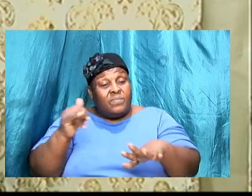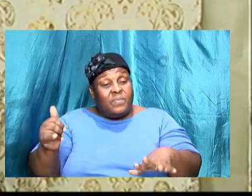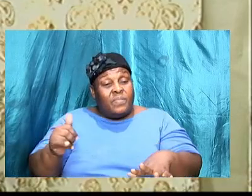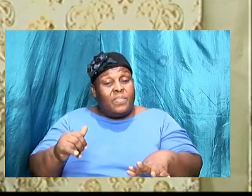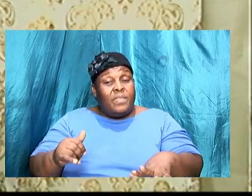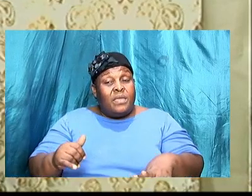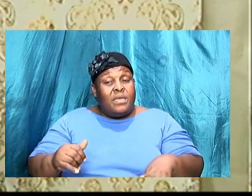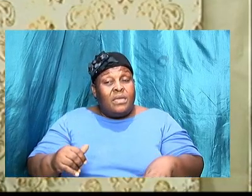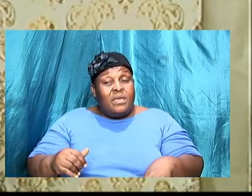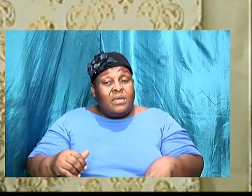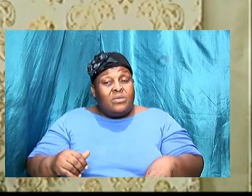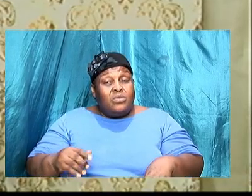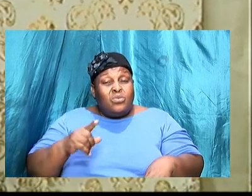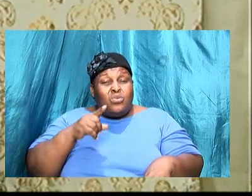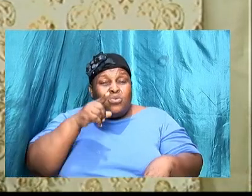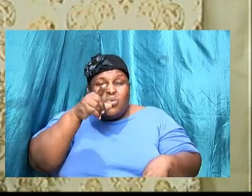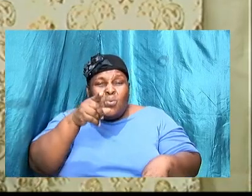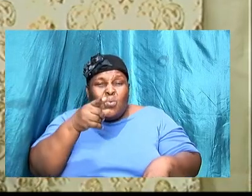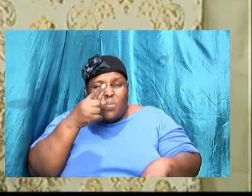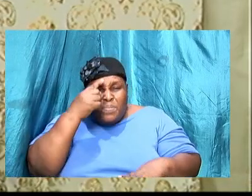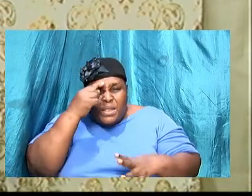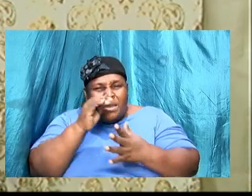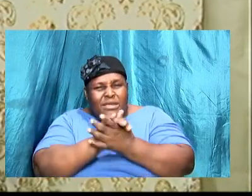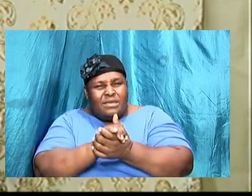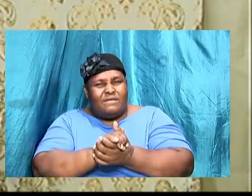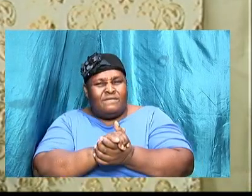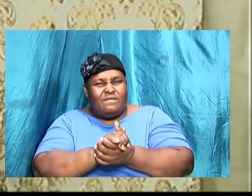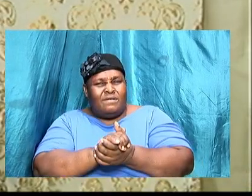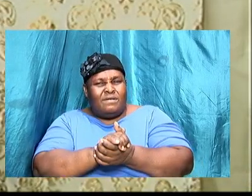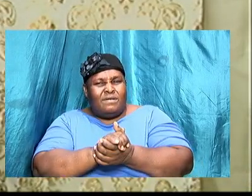school could you believe that even a scholarship I got